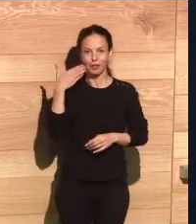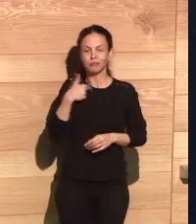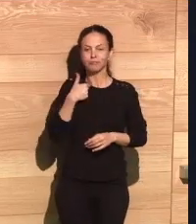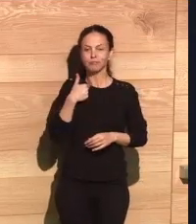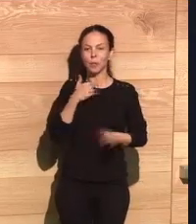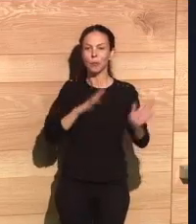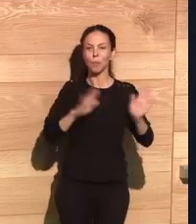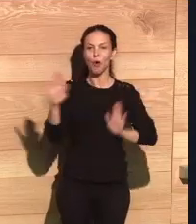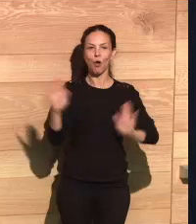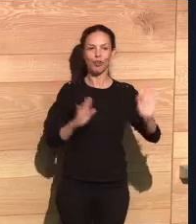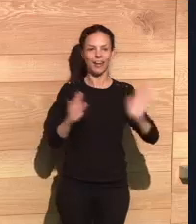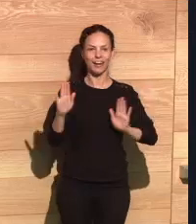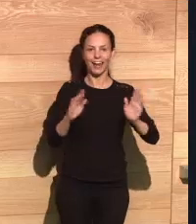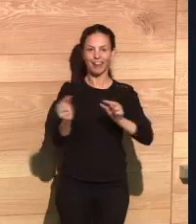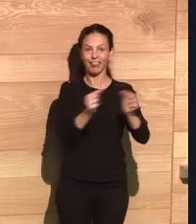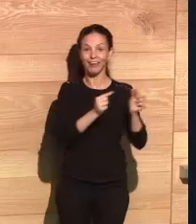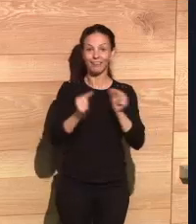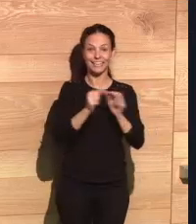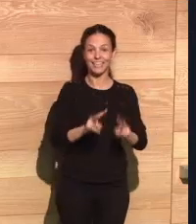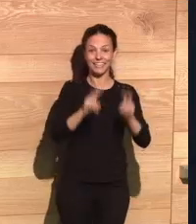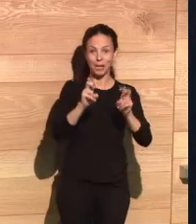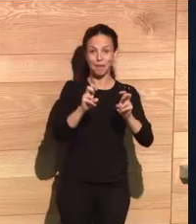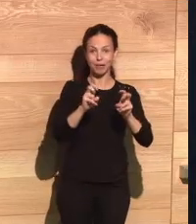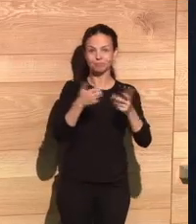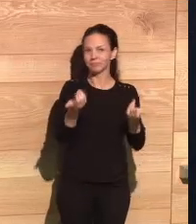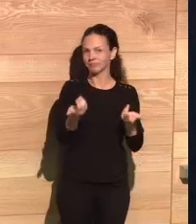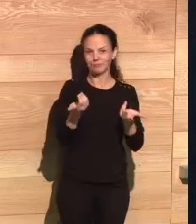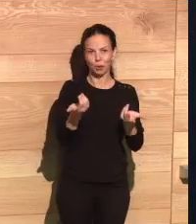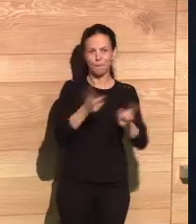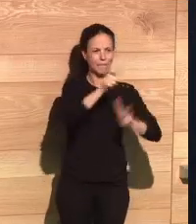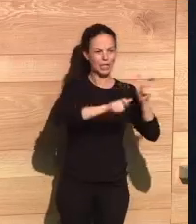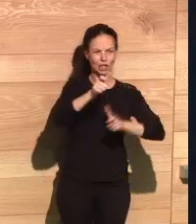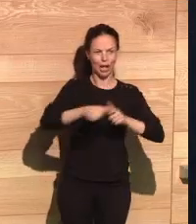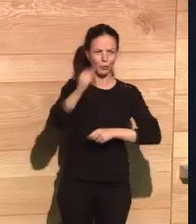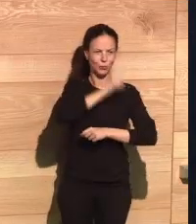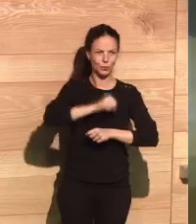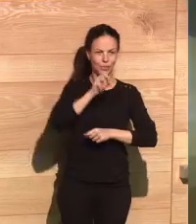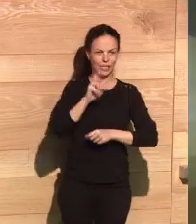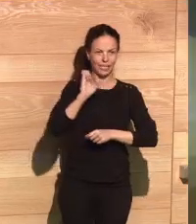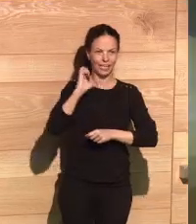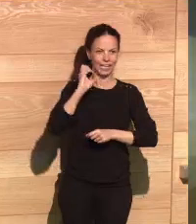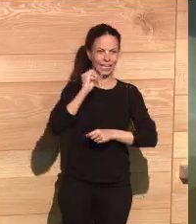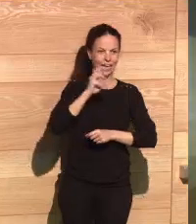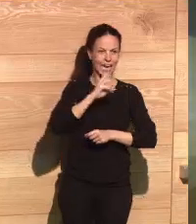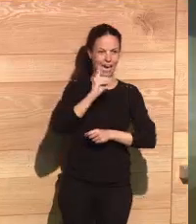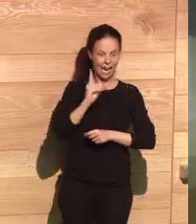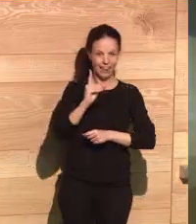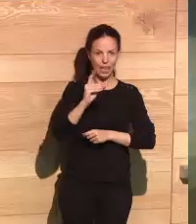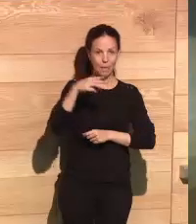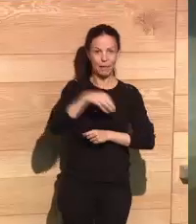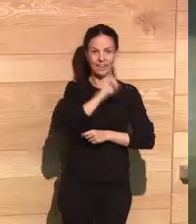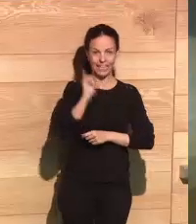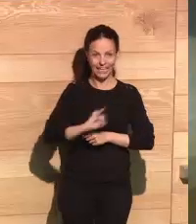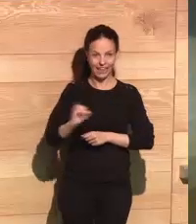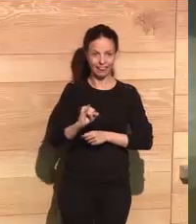And I have the pleasure of moderating this debate today with an exceptional panel of experts where we have